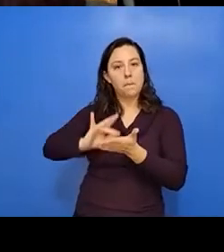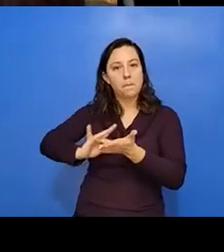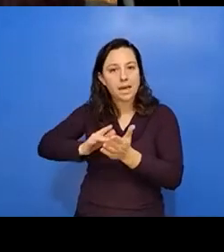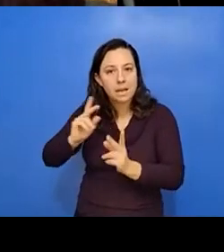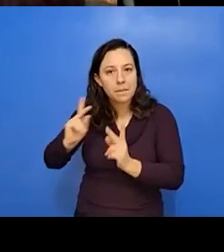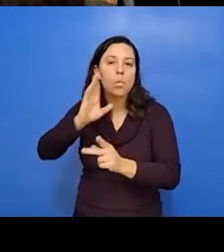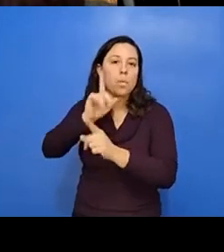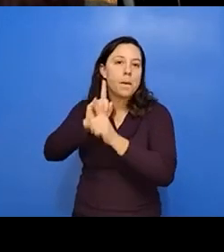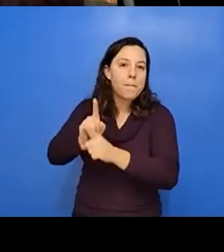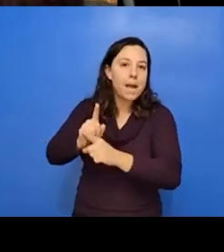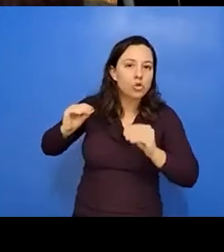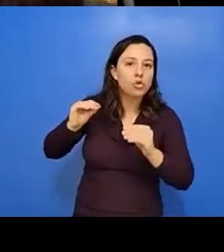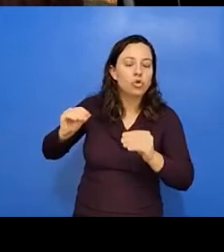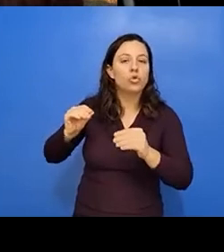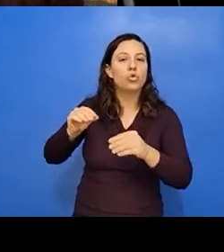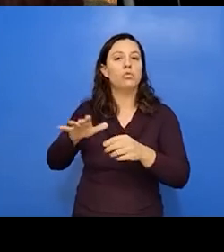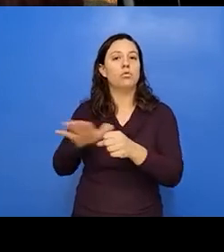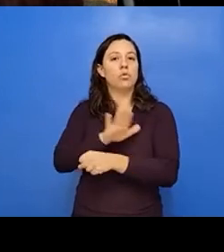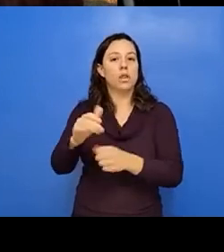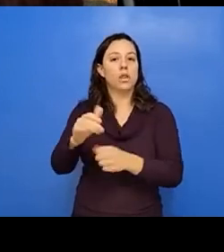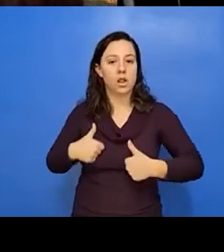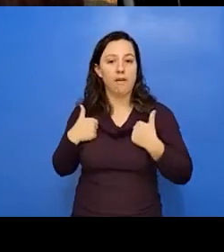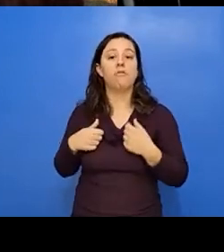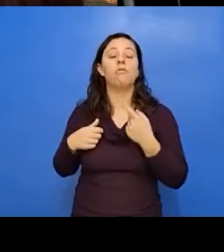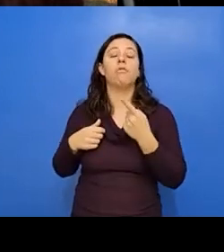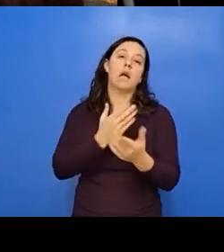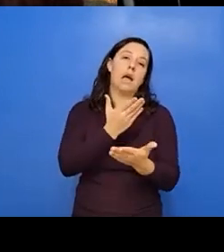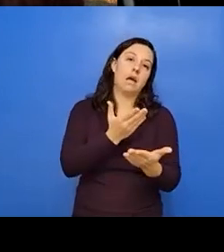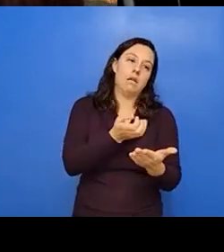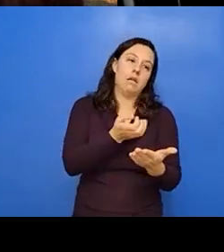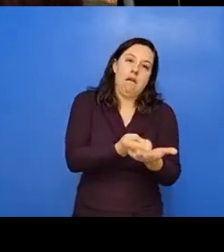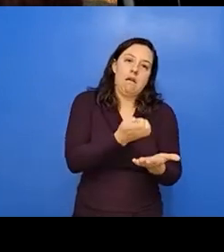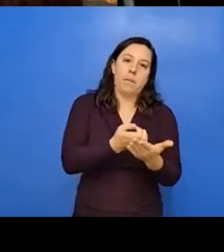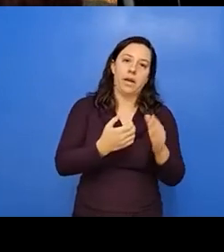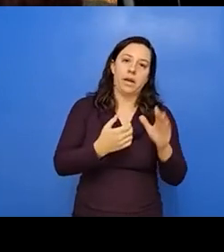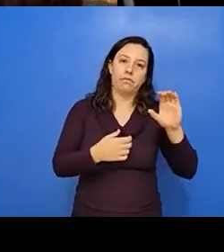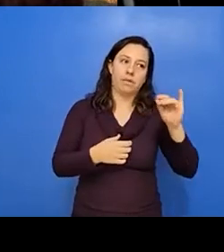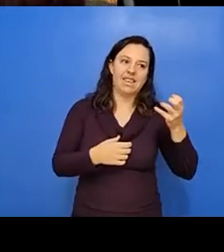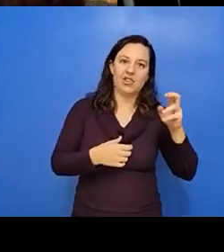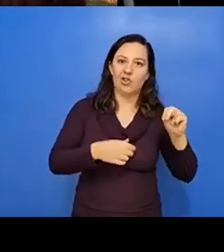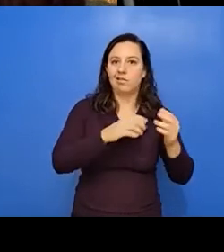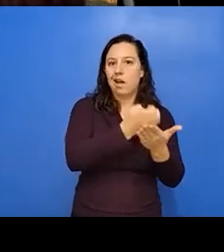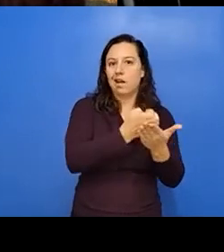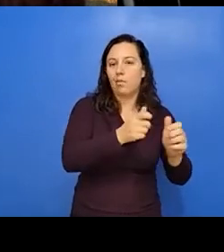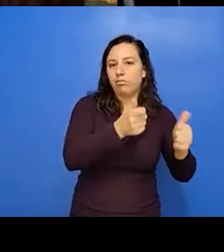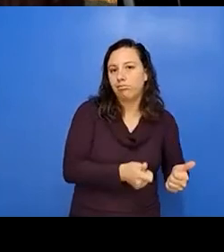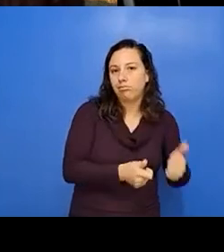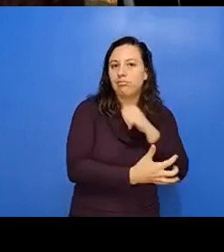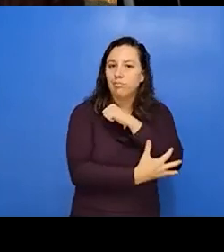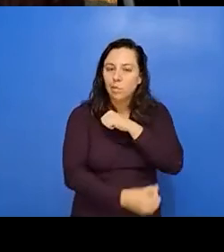Um, obviously economic conditions on reservations, especially at that time, um,